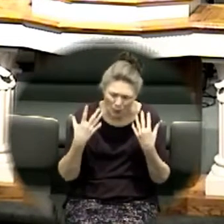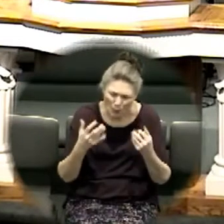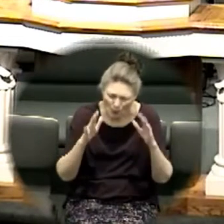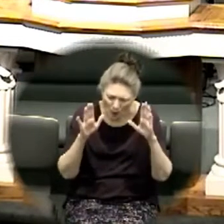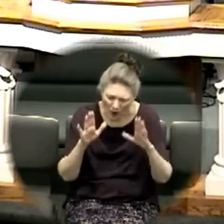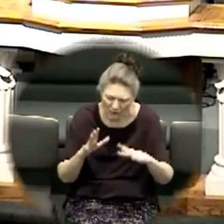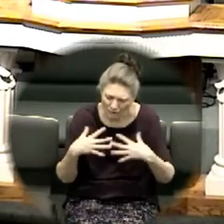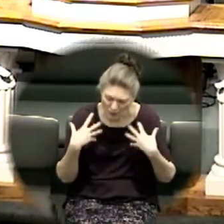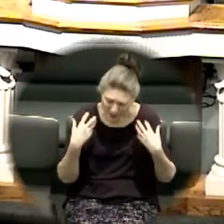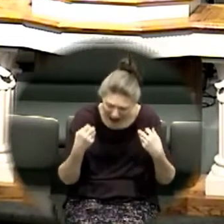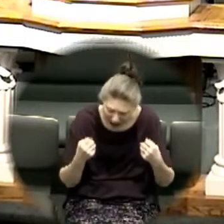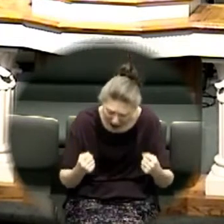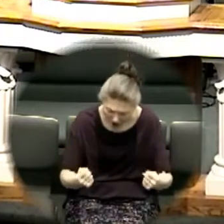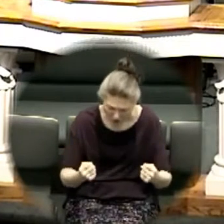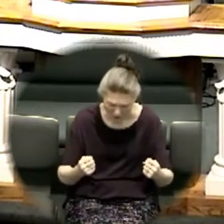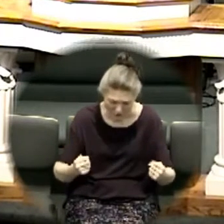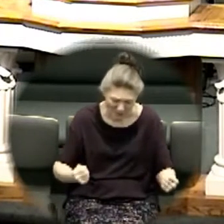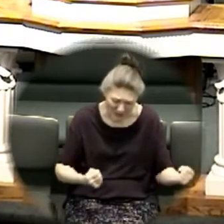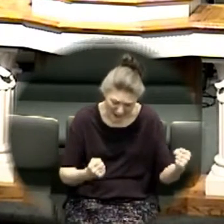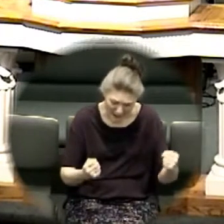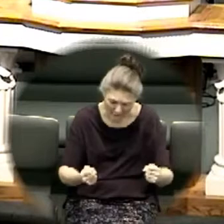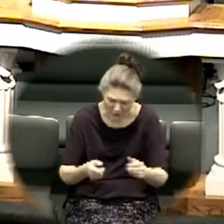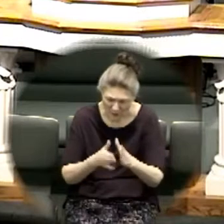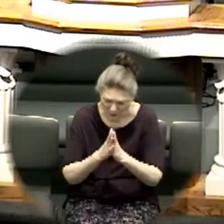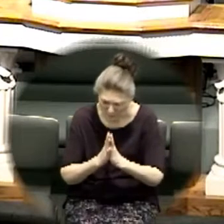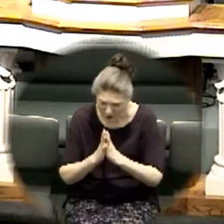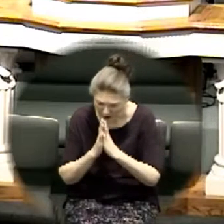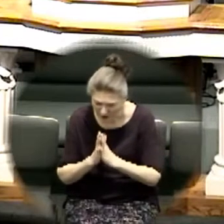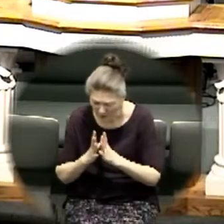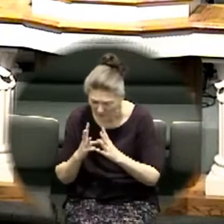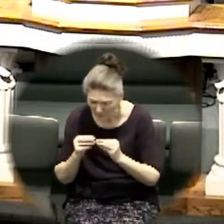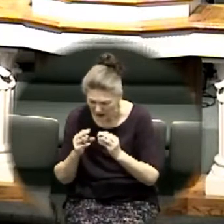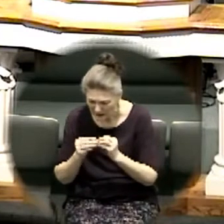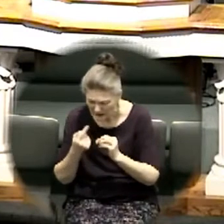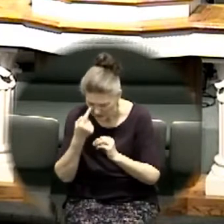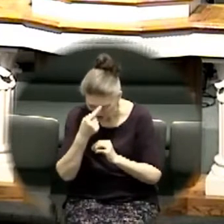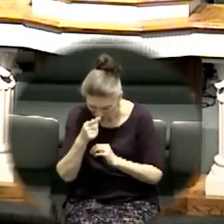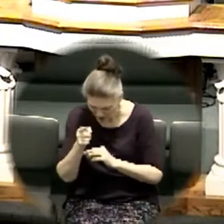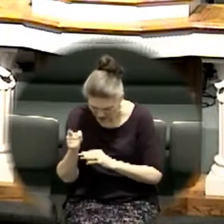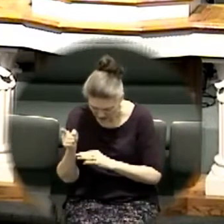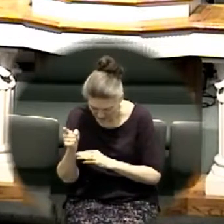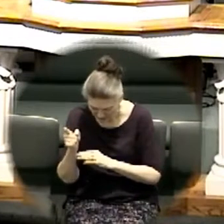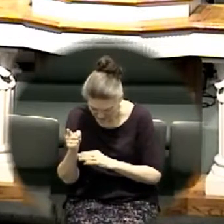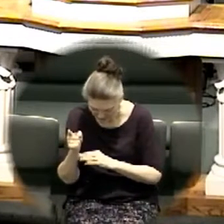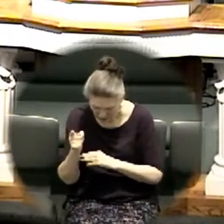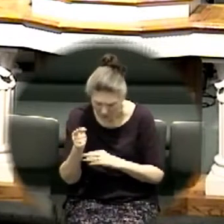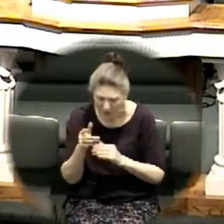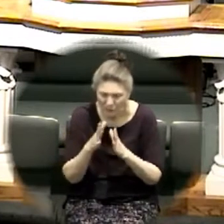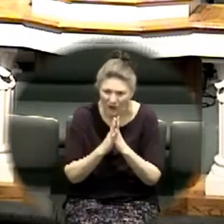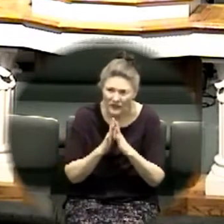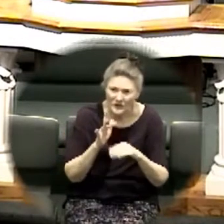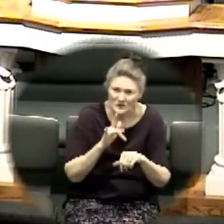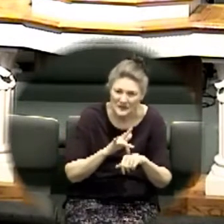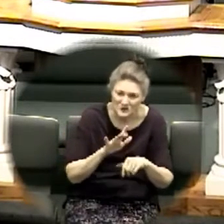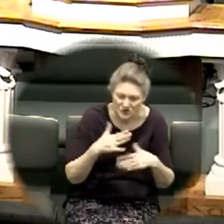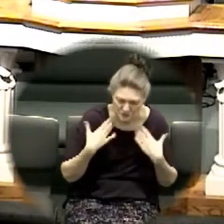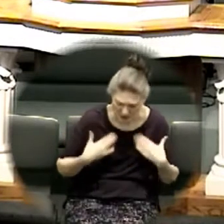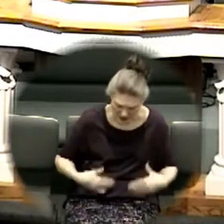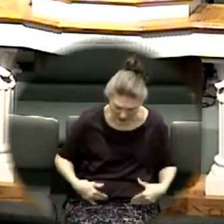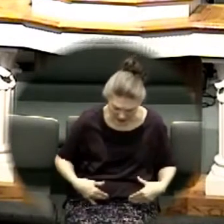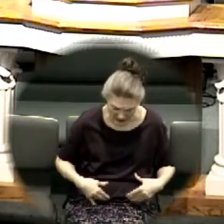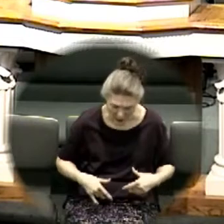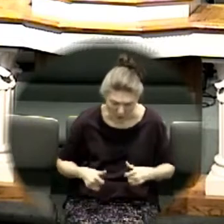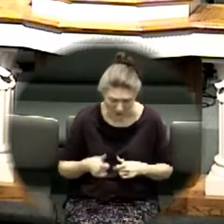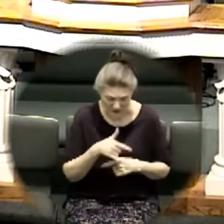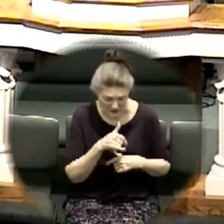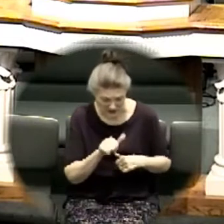and god the the lady that's in the hospital as well god and in our other gentleman that's in the hospital we